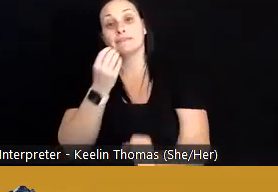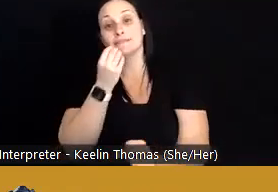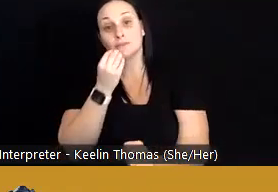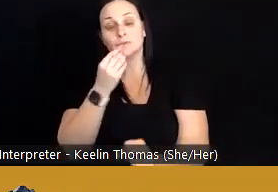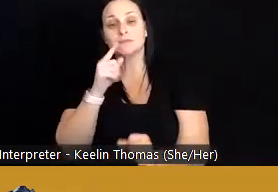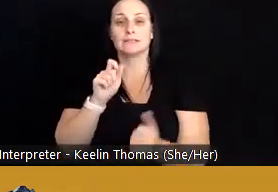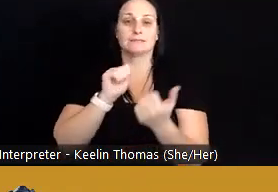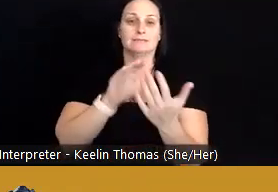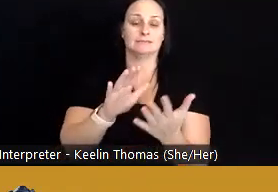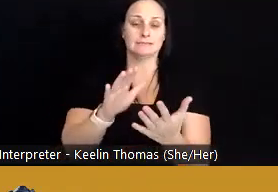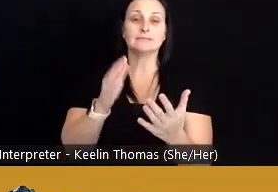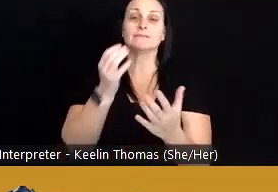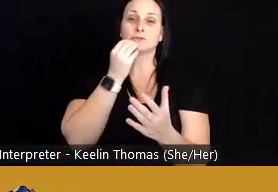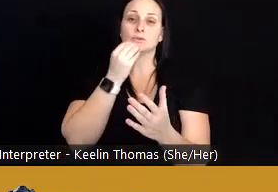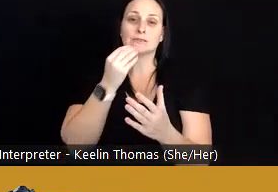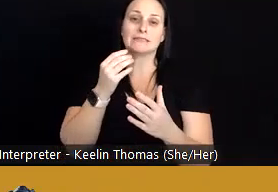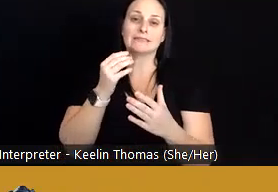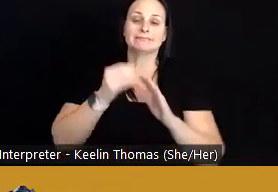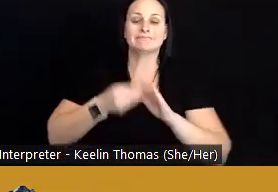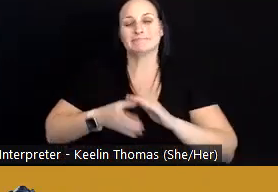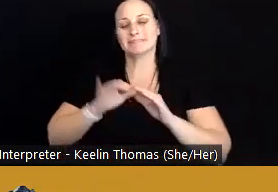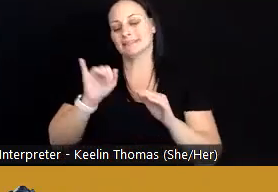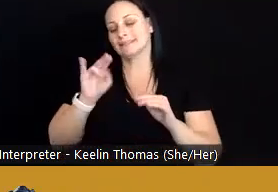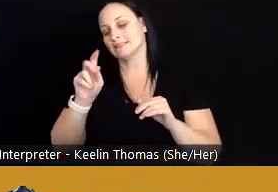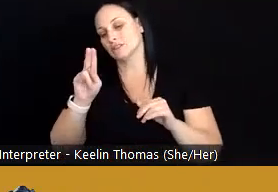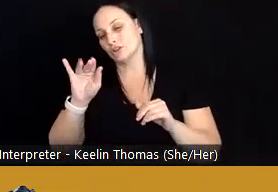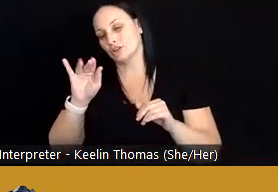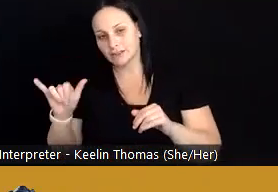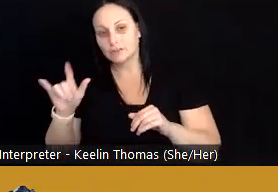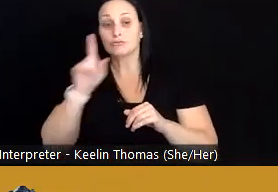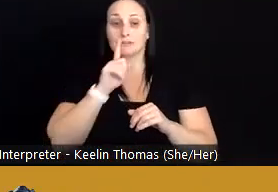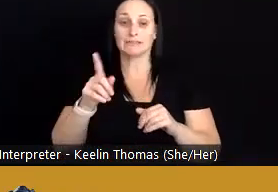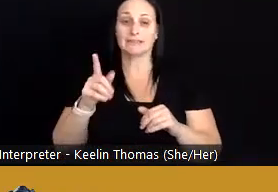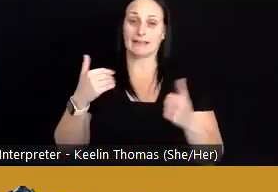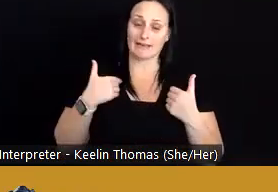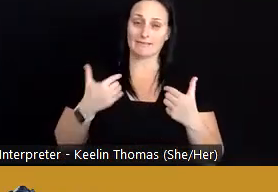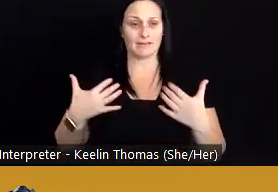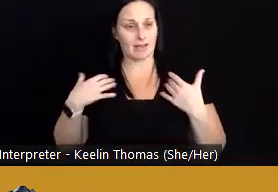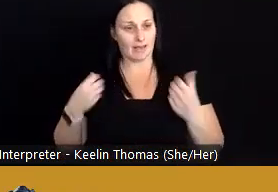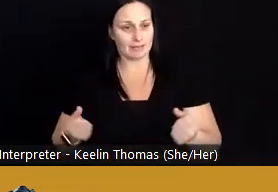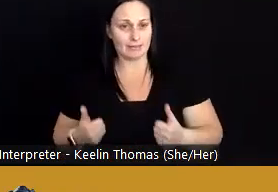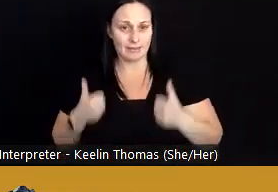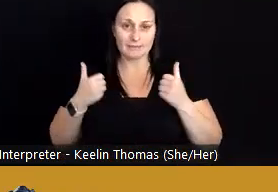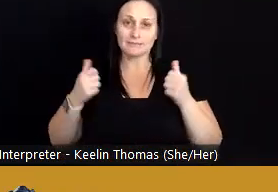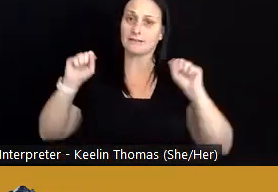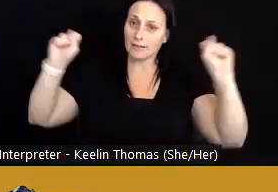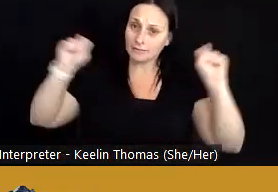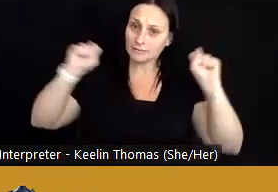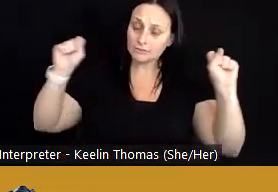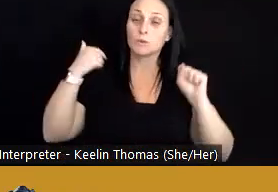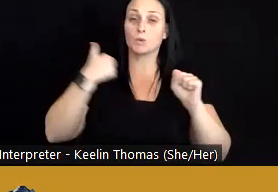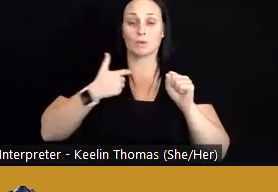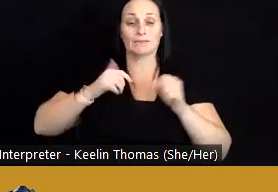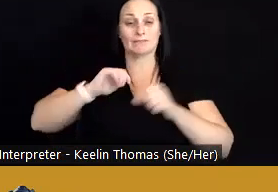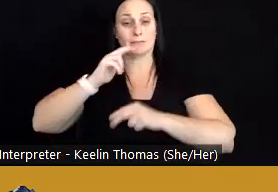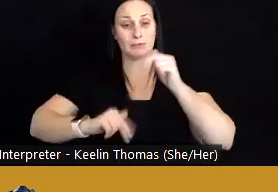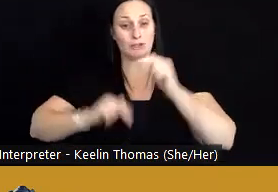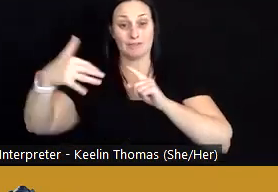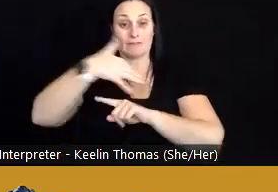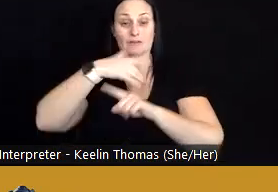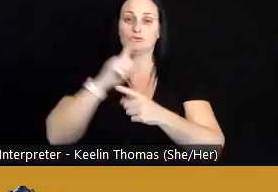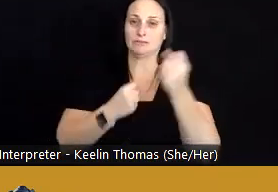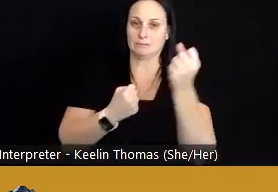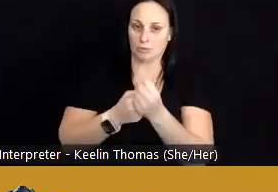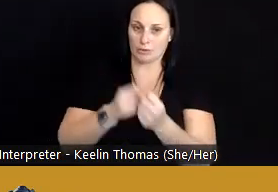address food insecurity, that they can exercise and live a healthy lifestyle because we've built environments that support